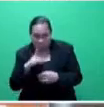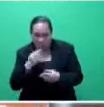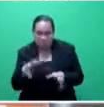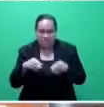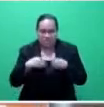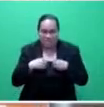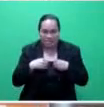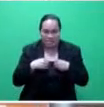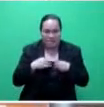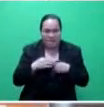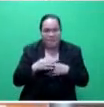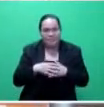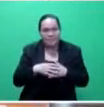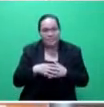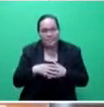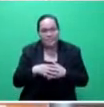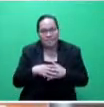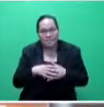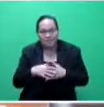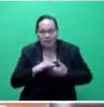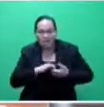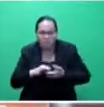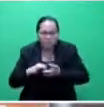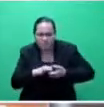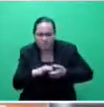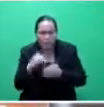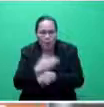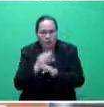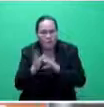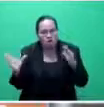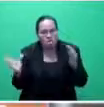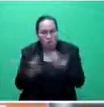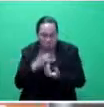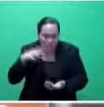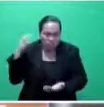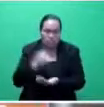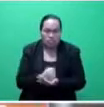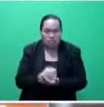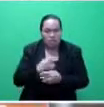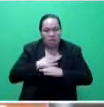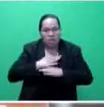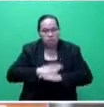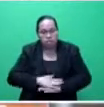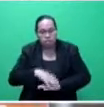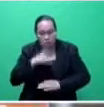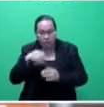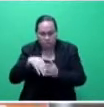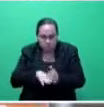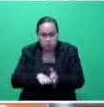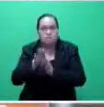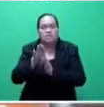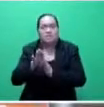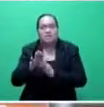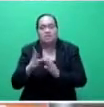camaraderie in respect to working together, getting that certainty so we can then progress and bring ourselves out of this pandemic.